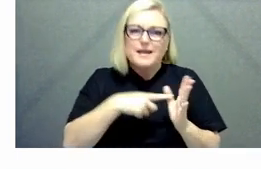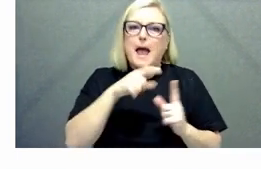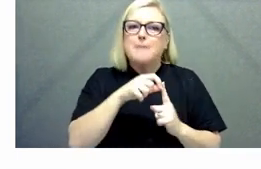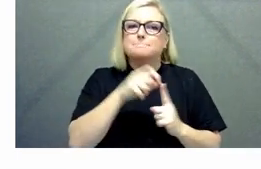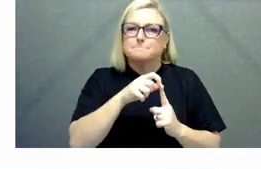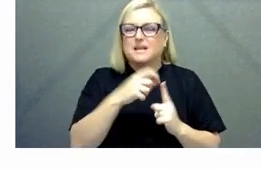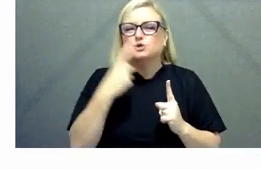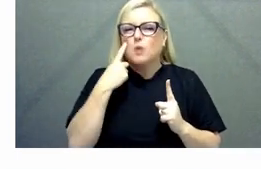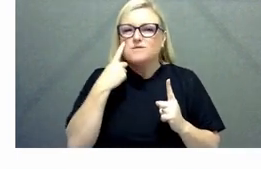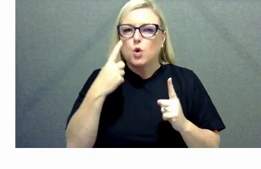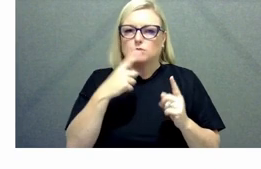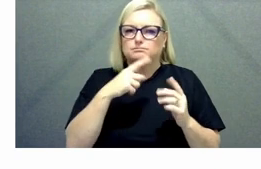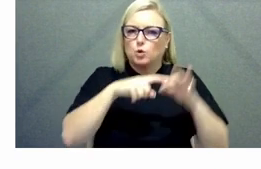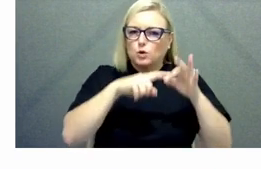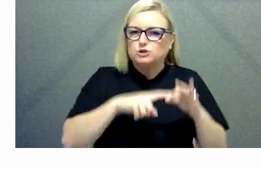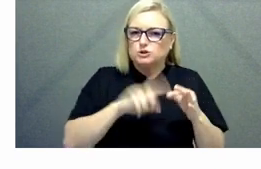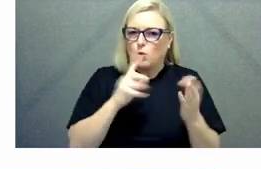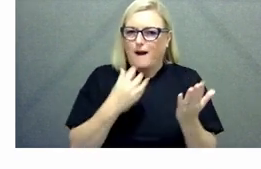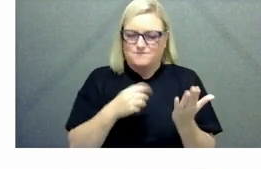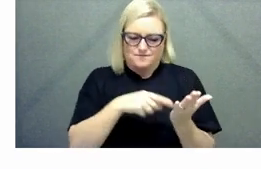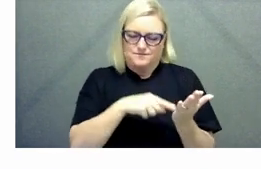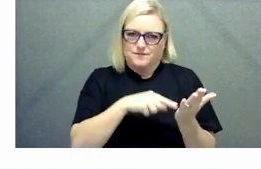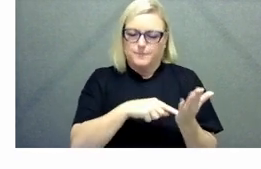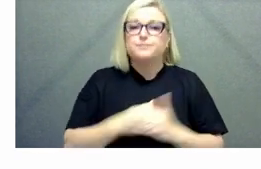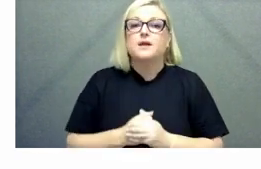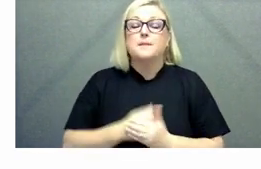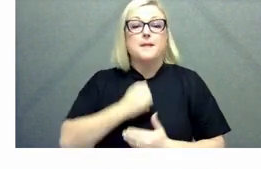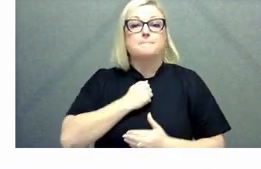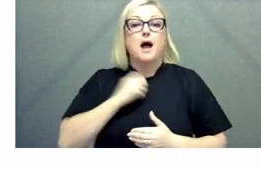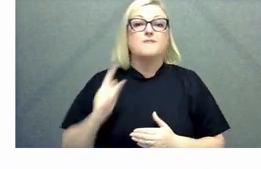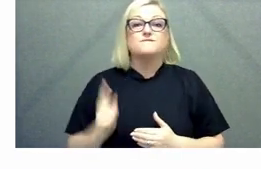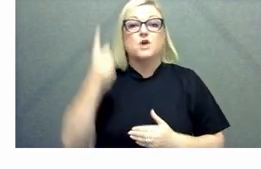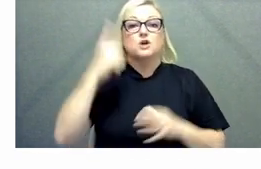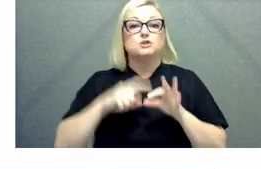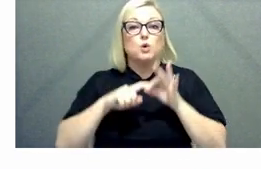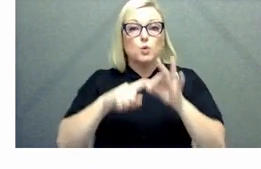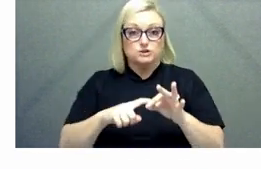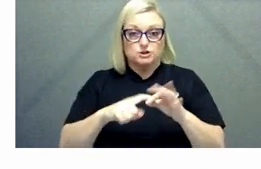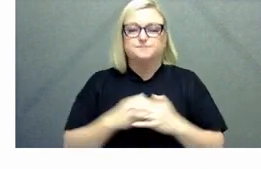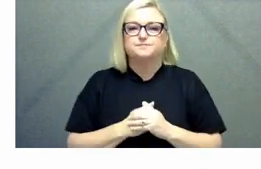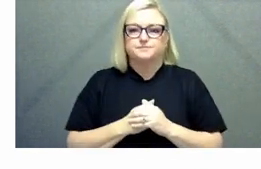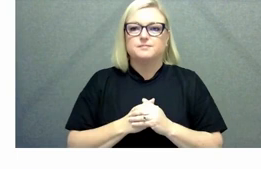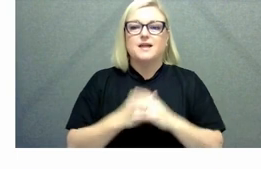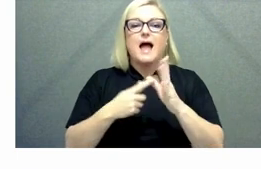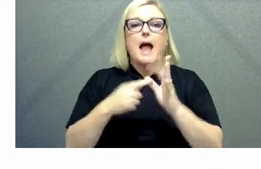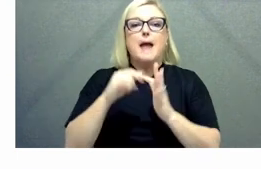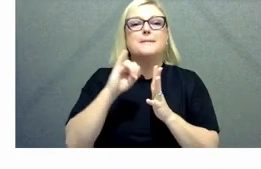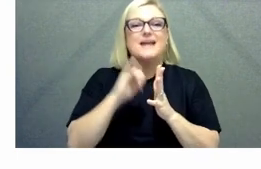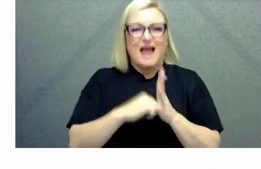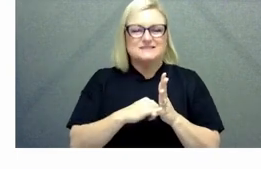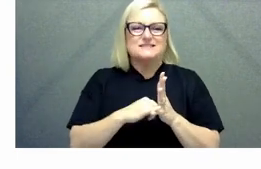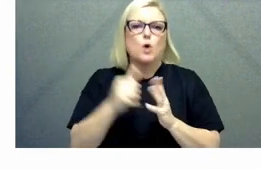so first question for the panel today thinking about our aps reform